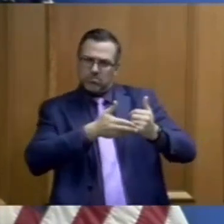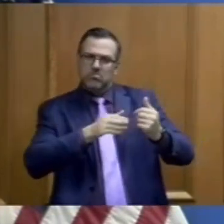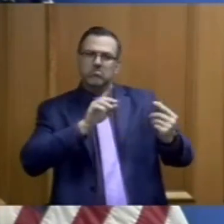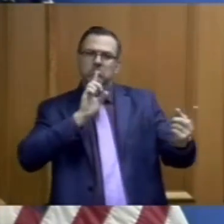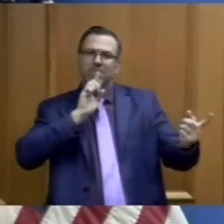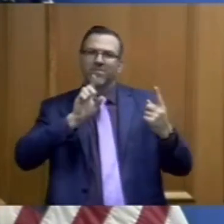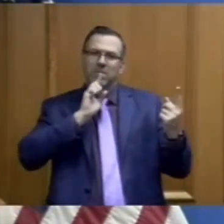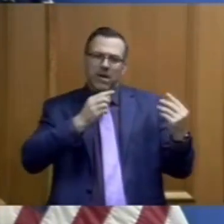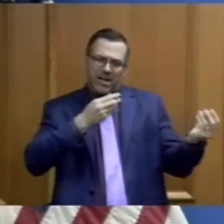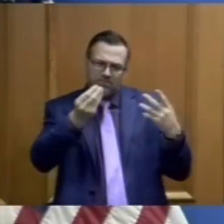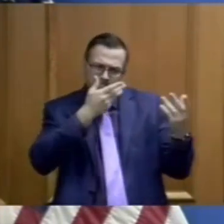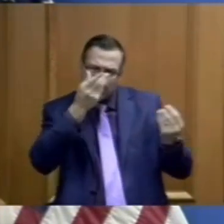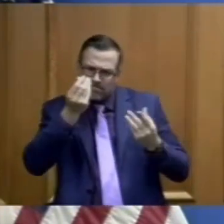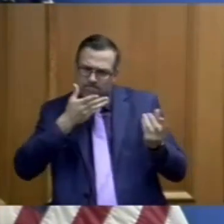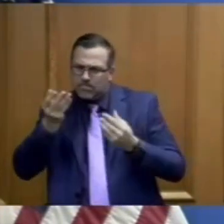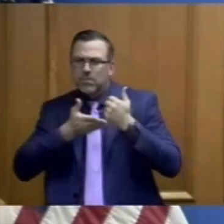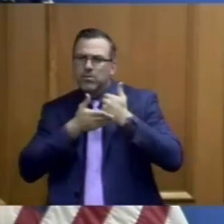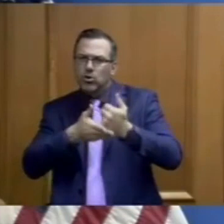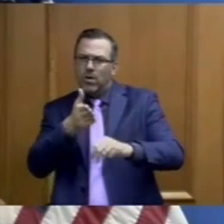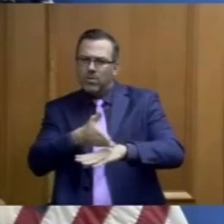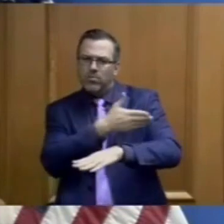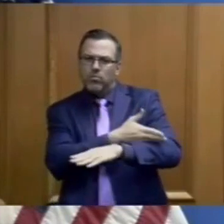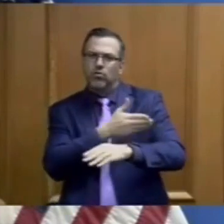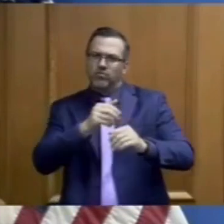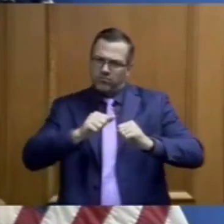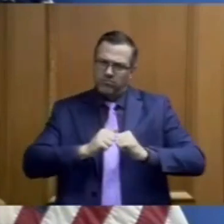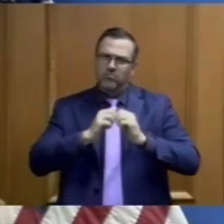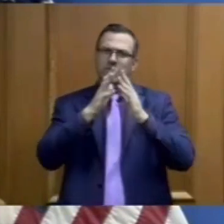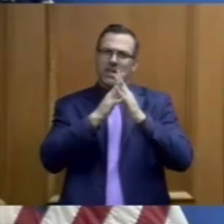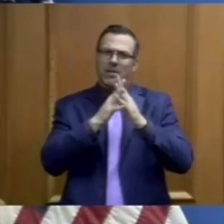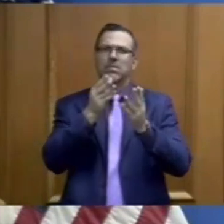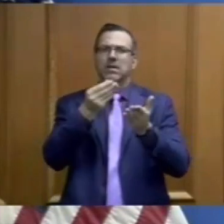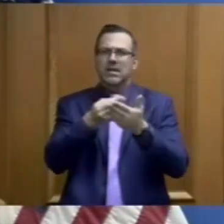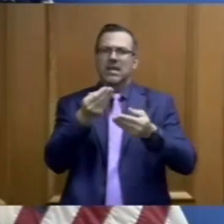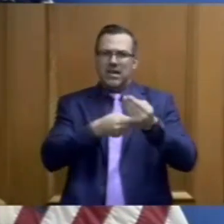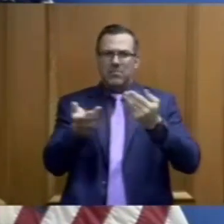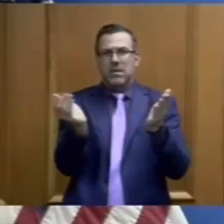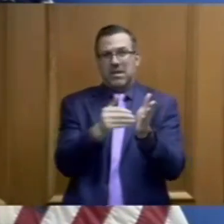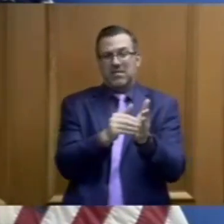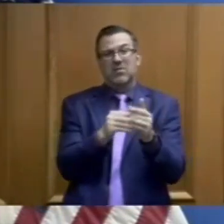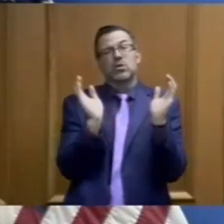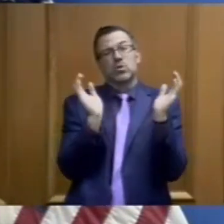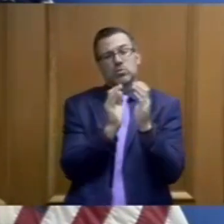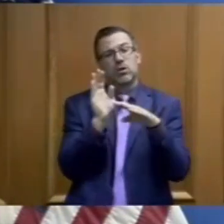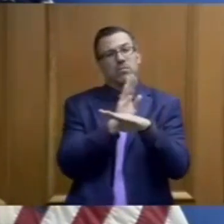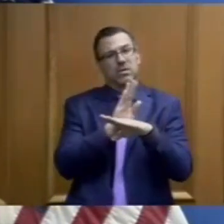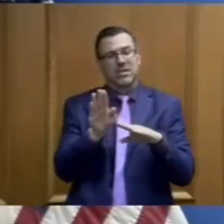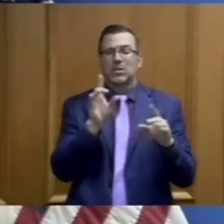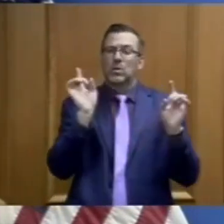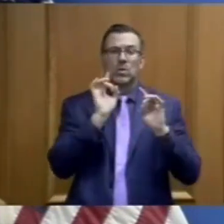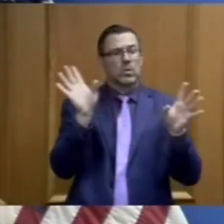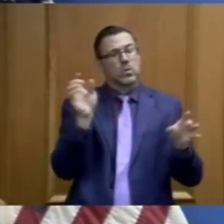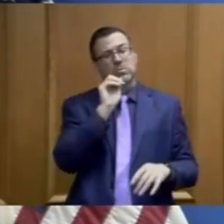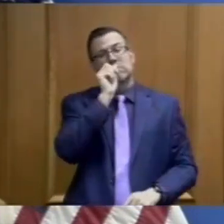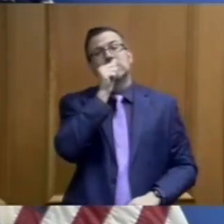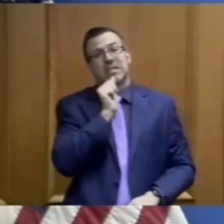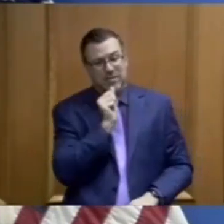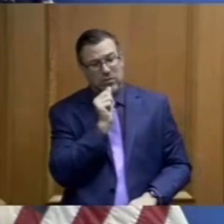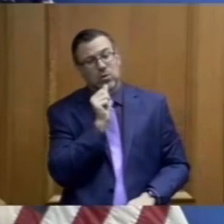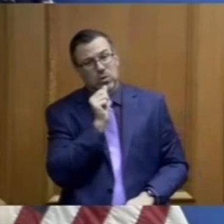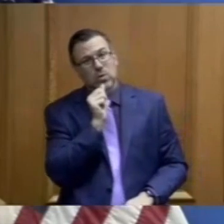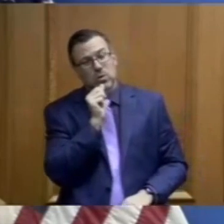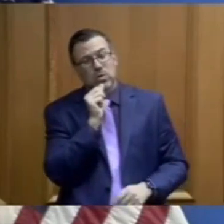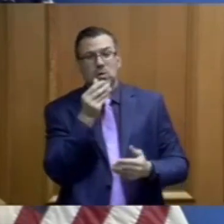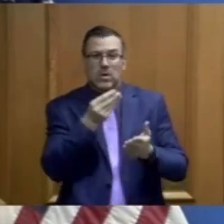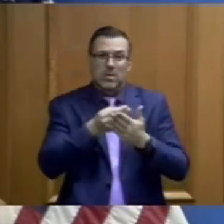our economy here in Tennessee. Our small businesses have suffered tremendously through this COVID-19